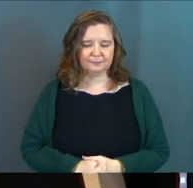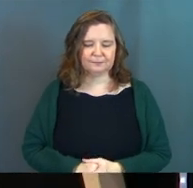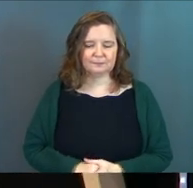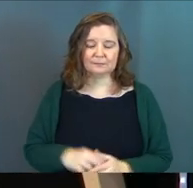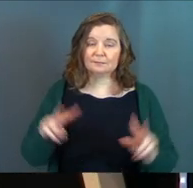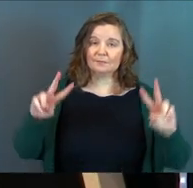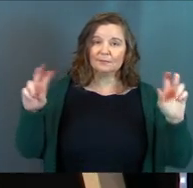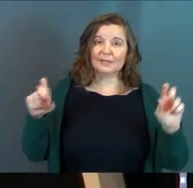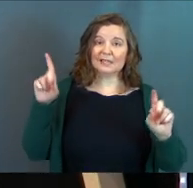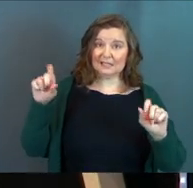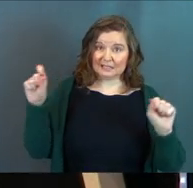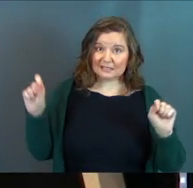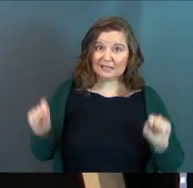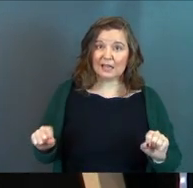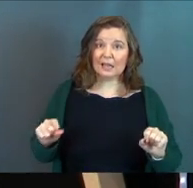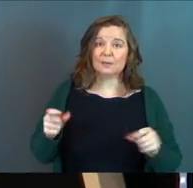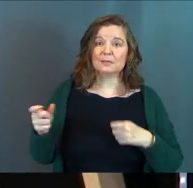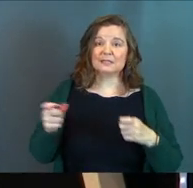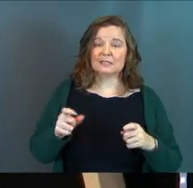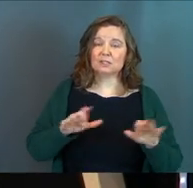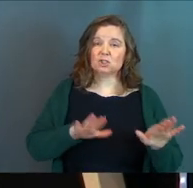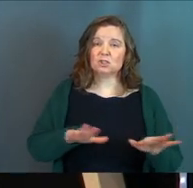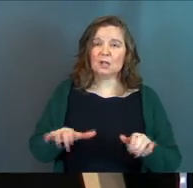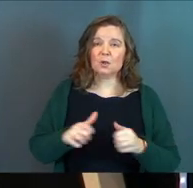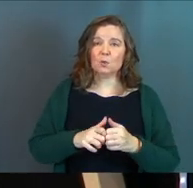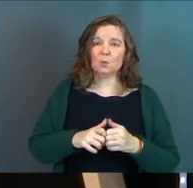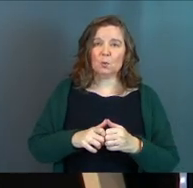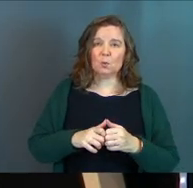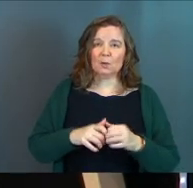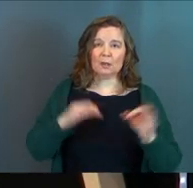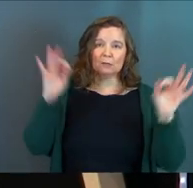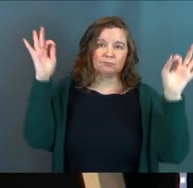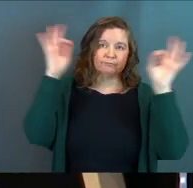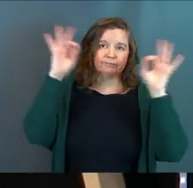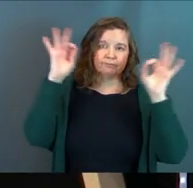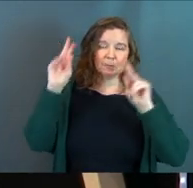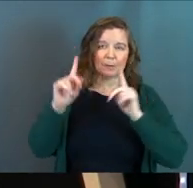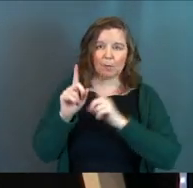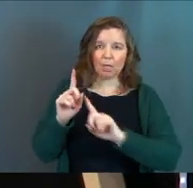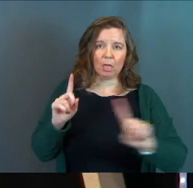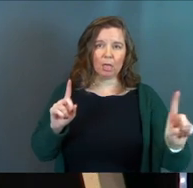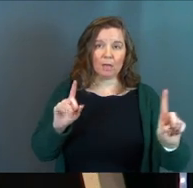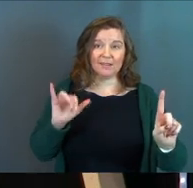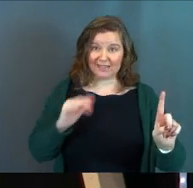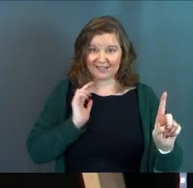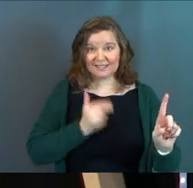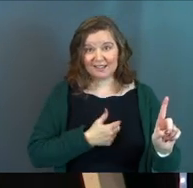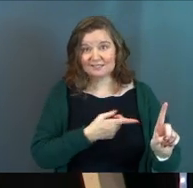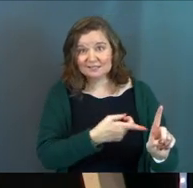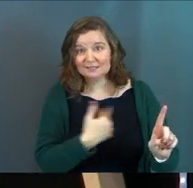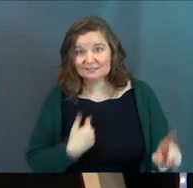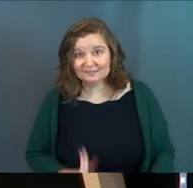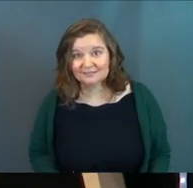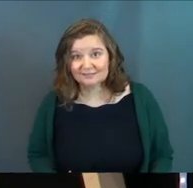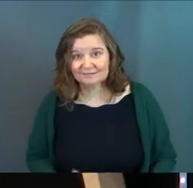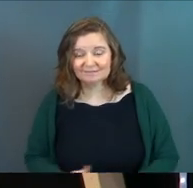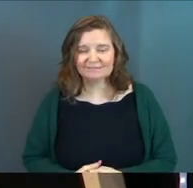It says, he is able to deal gently with ignorant and wayward people. That's us, by the way. Sorry.